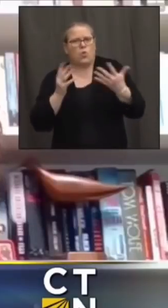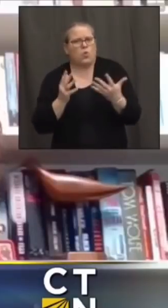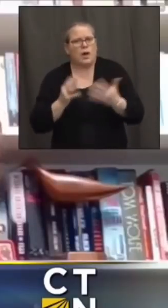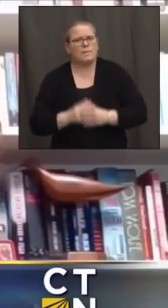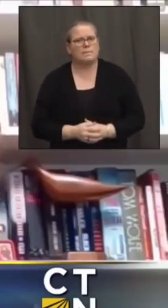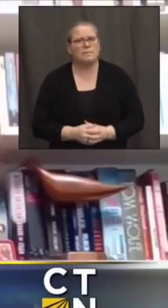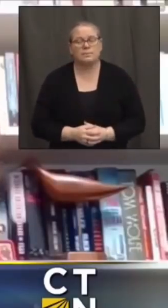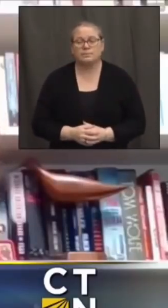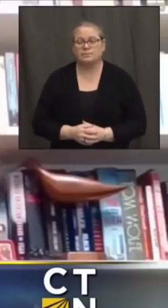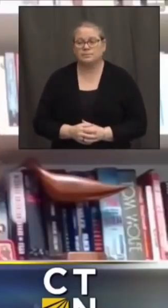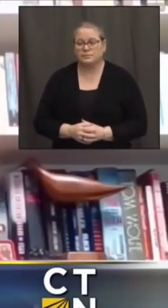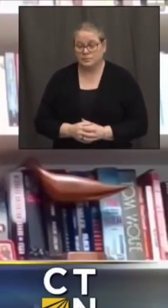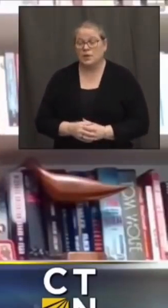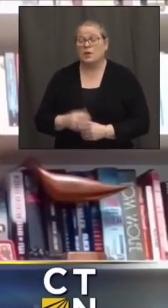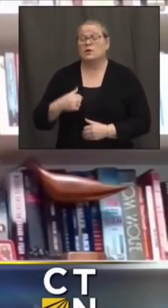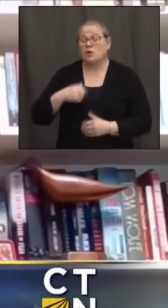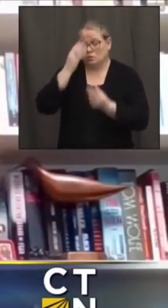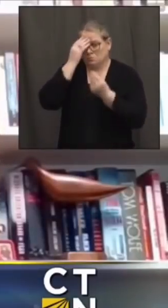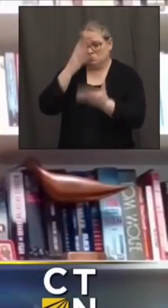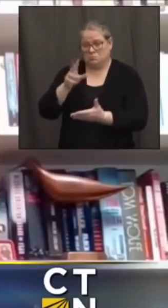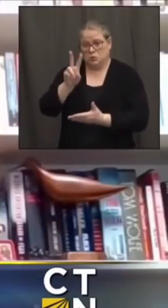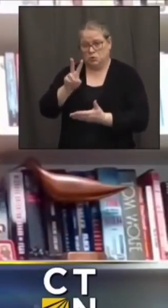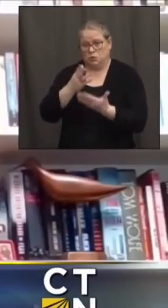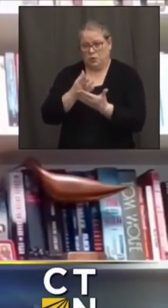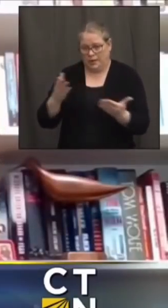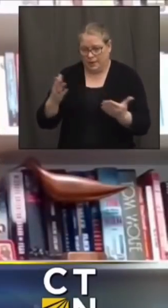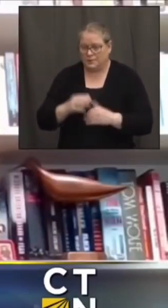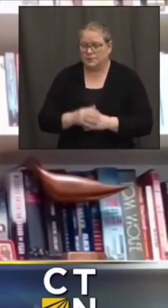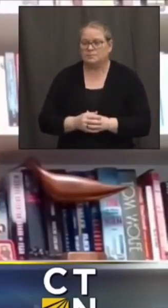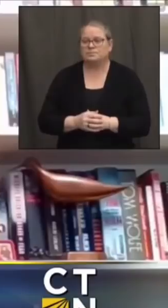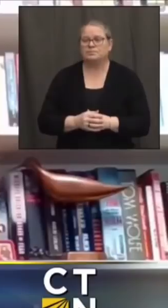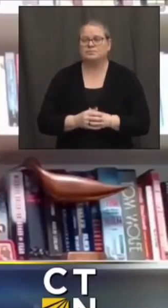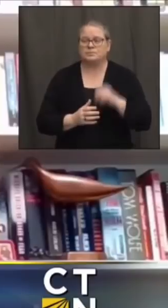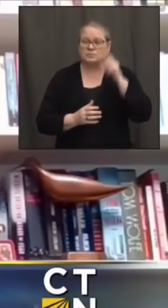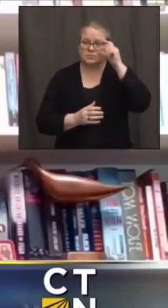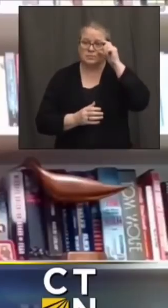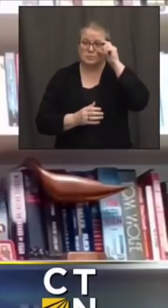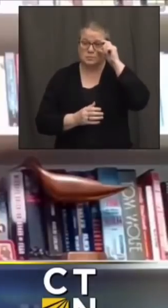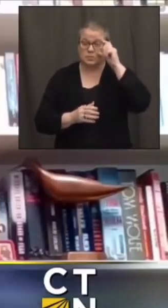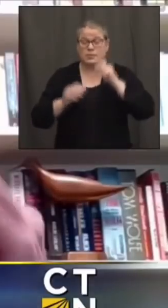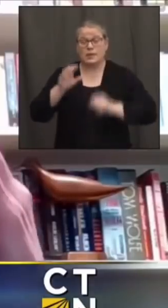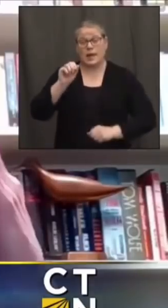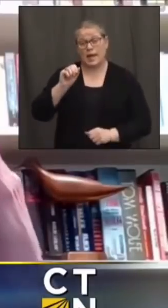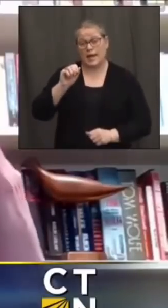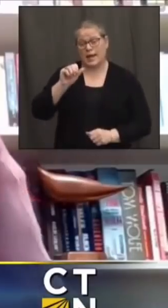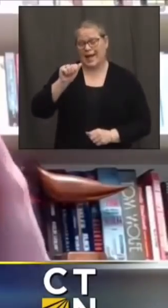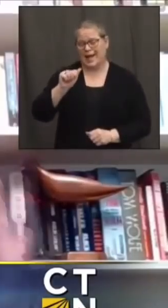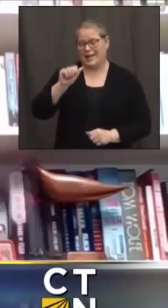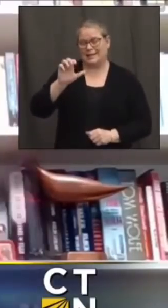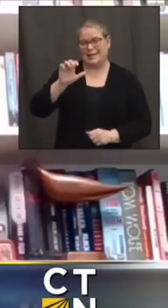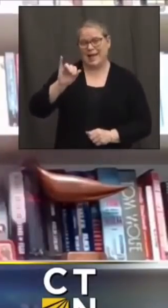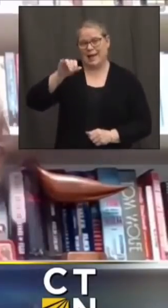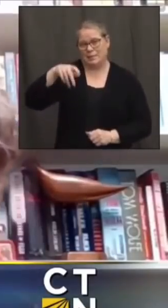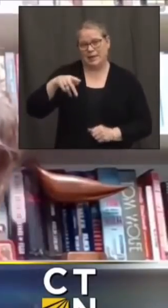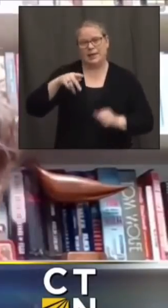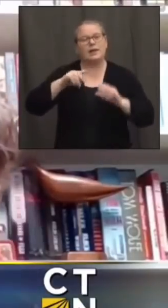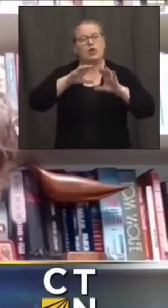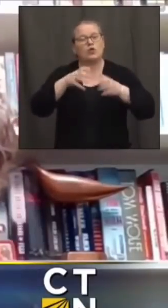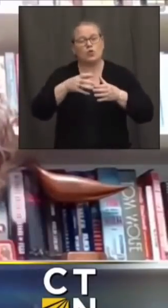uh say two things about that and that is the the direction that um acip used in making their allocation